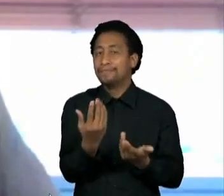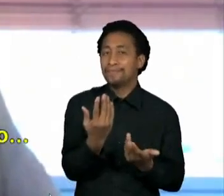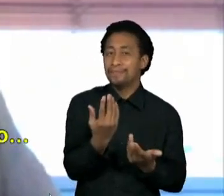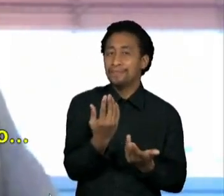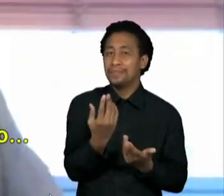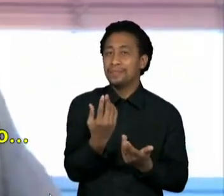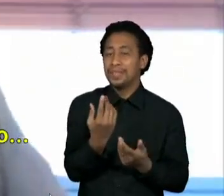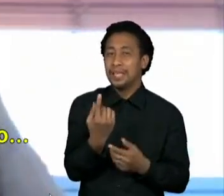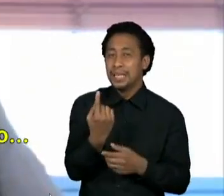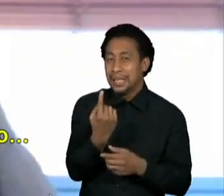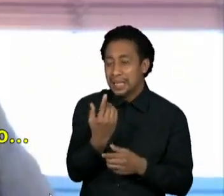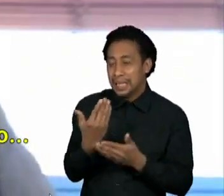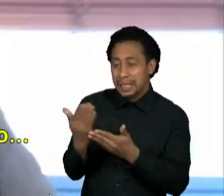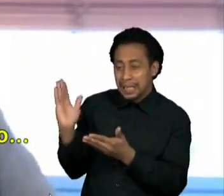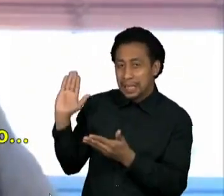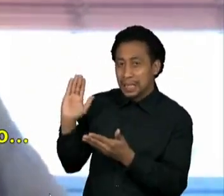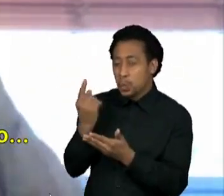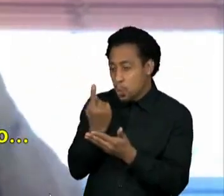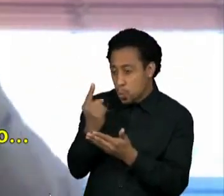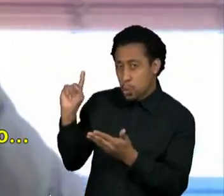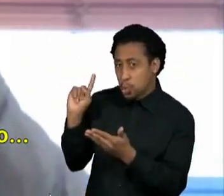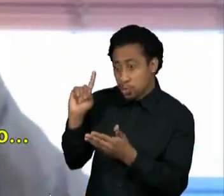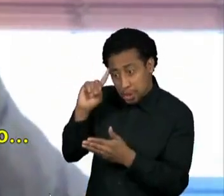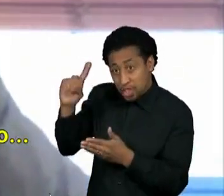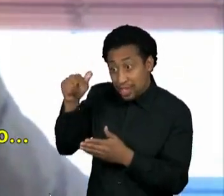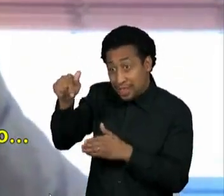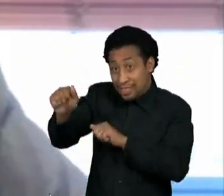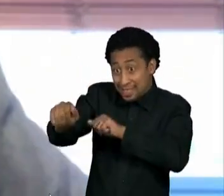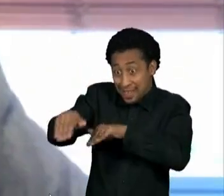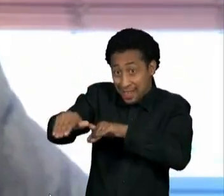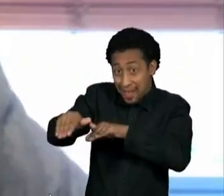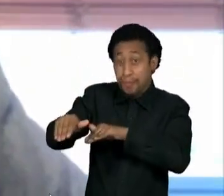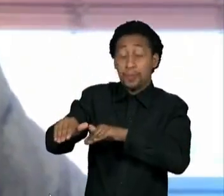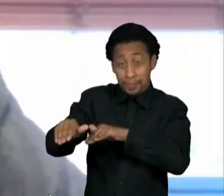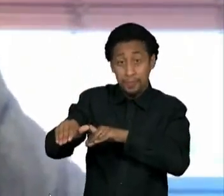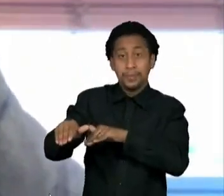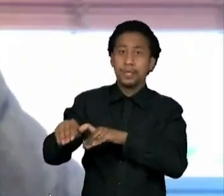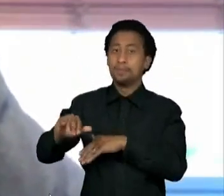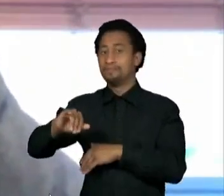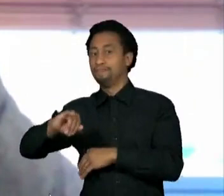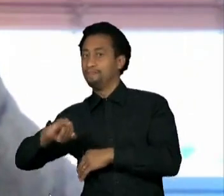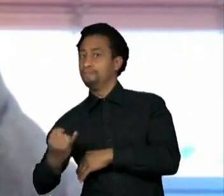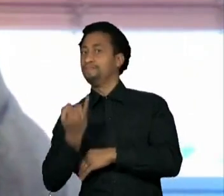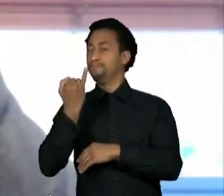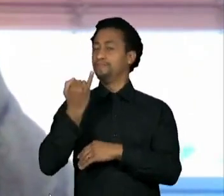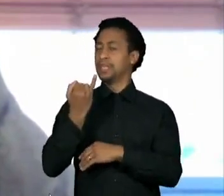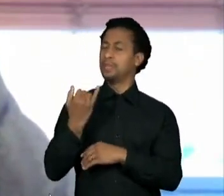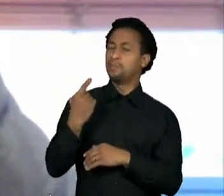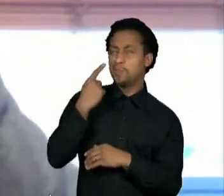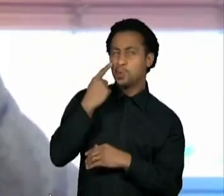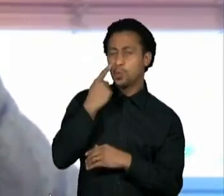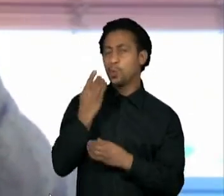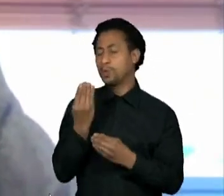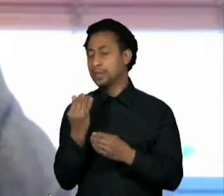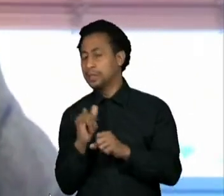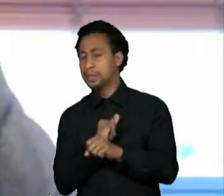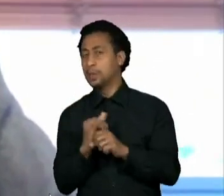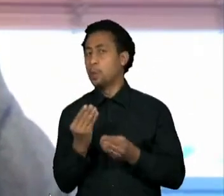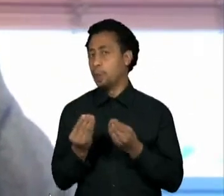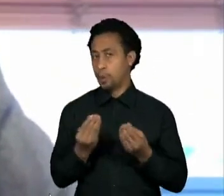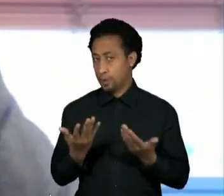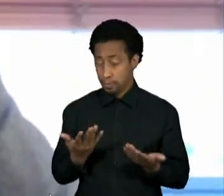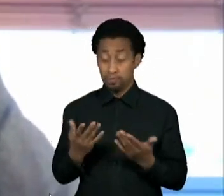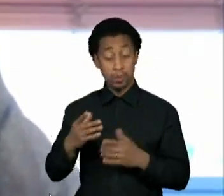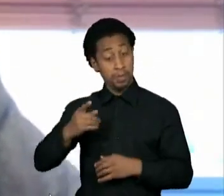in it national holidays in September as, um, as cases in which, um, the autocrat really